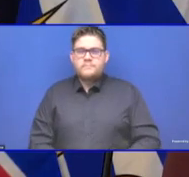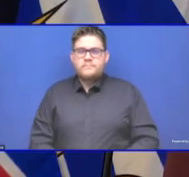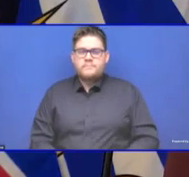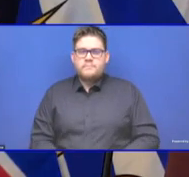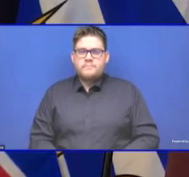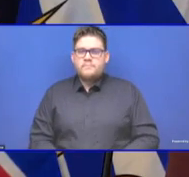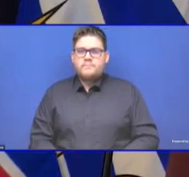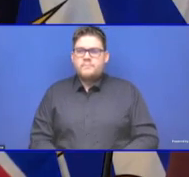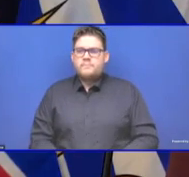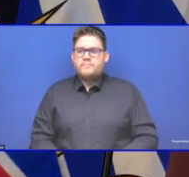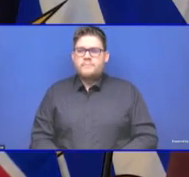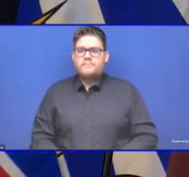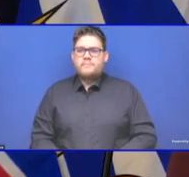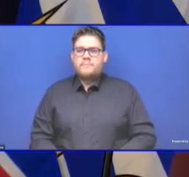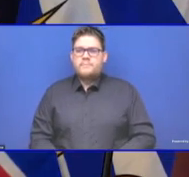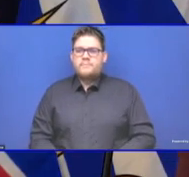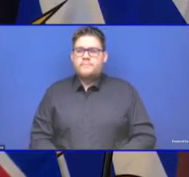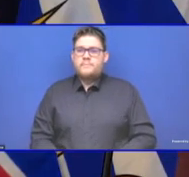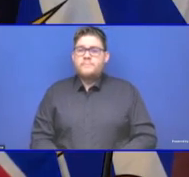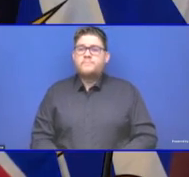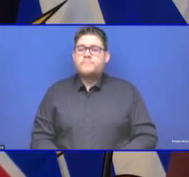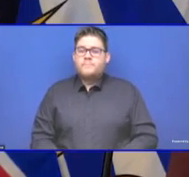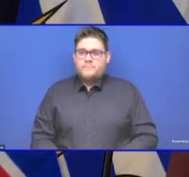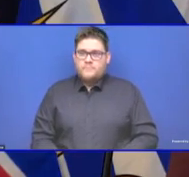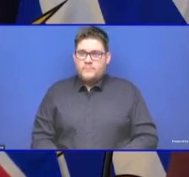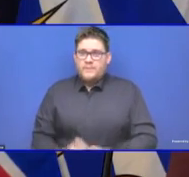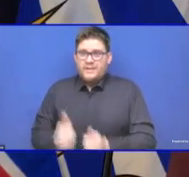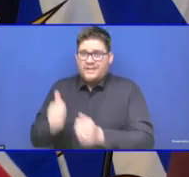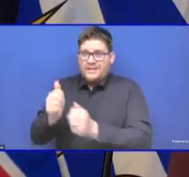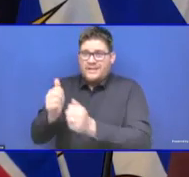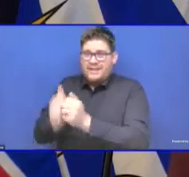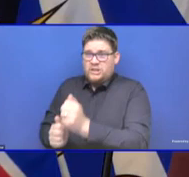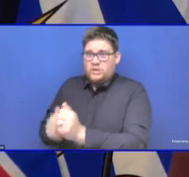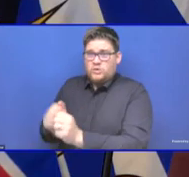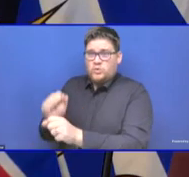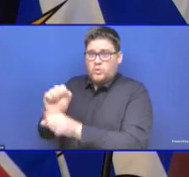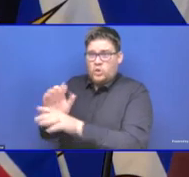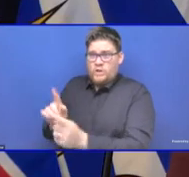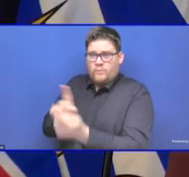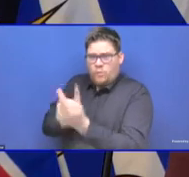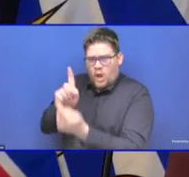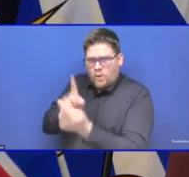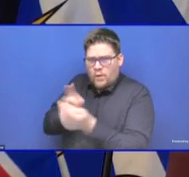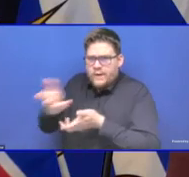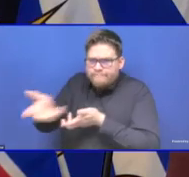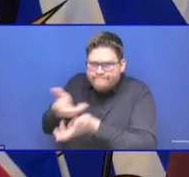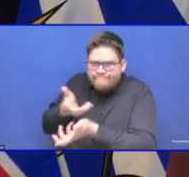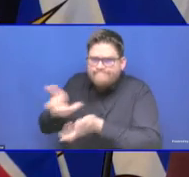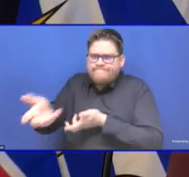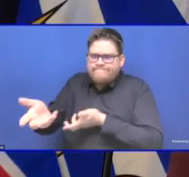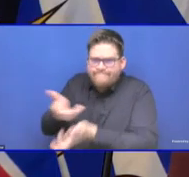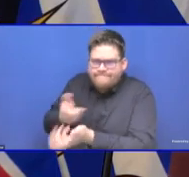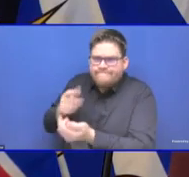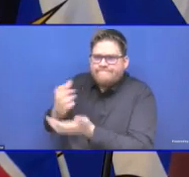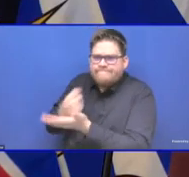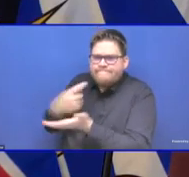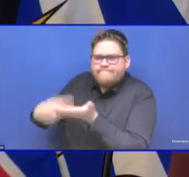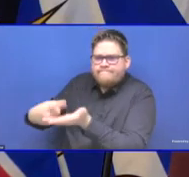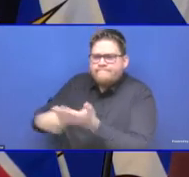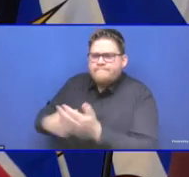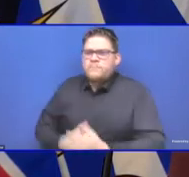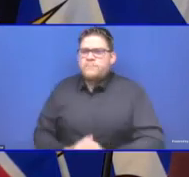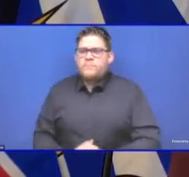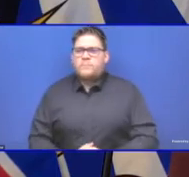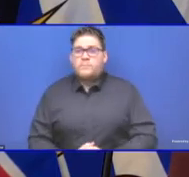conversation with them. And the largest number is in interior health. And that is happening to make sure we